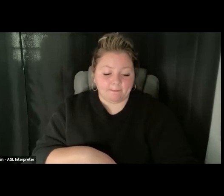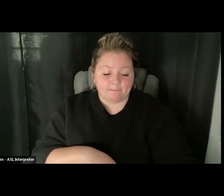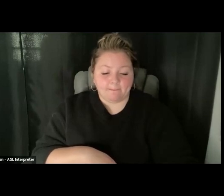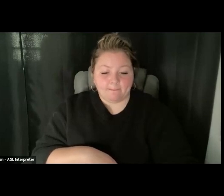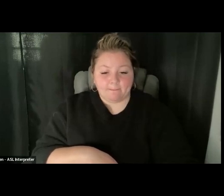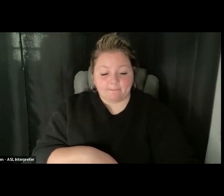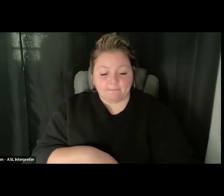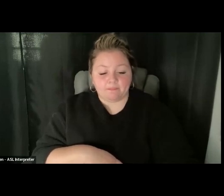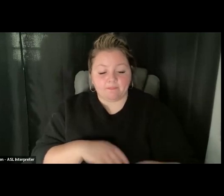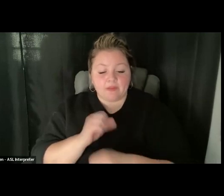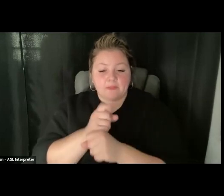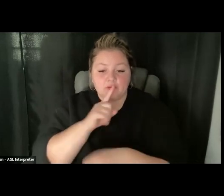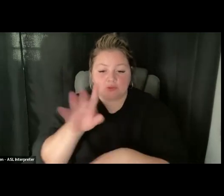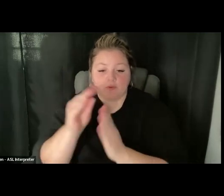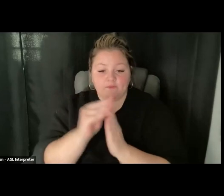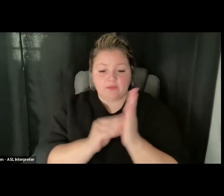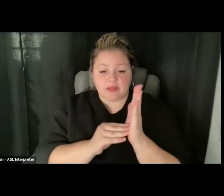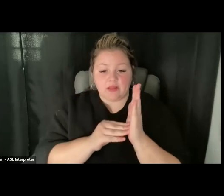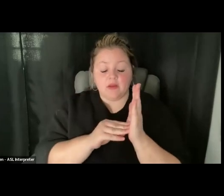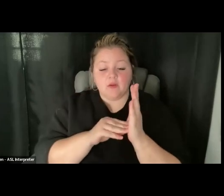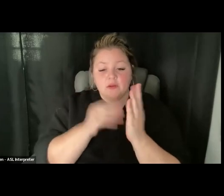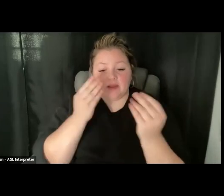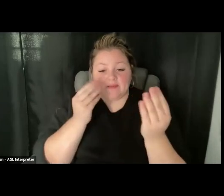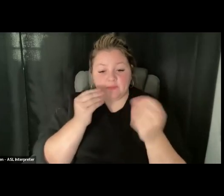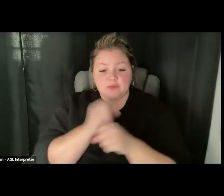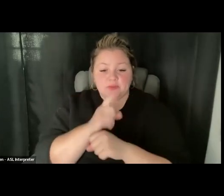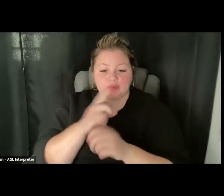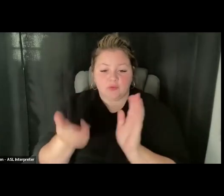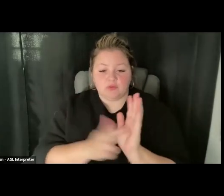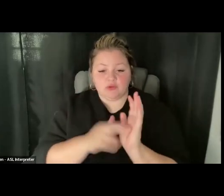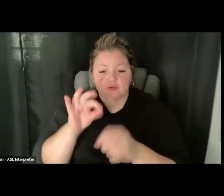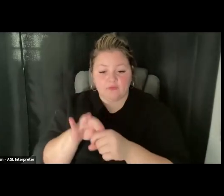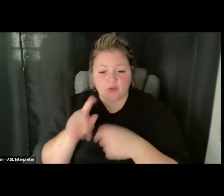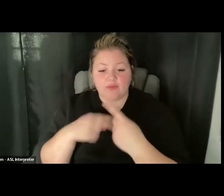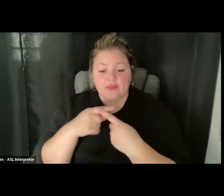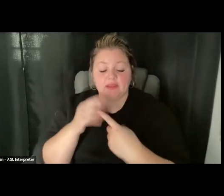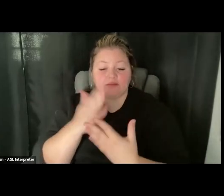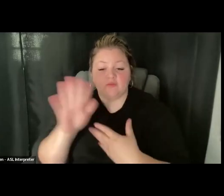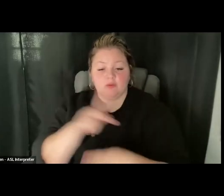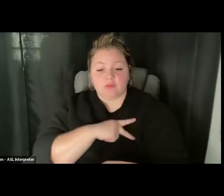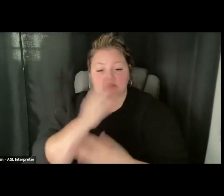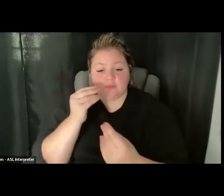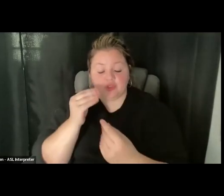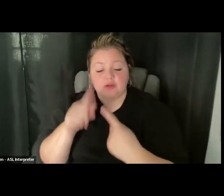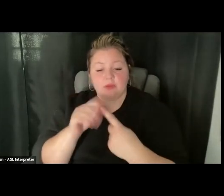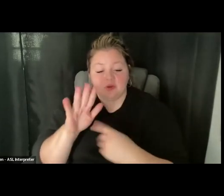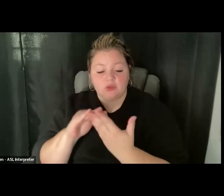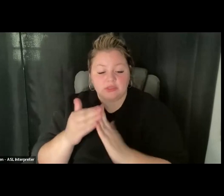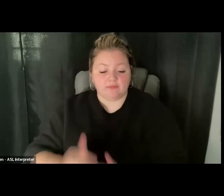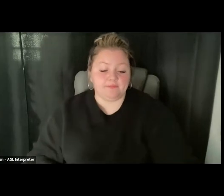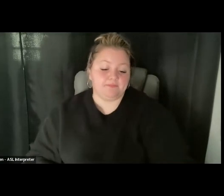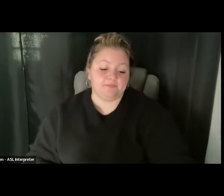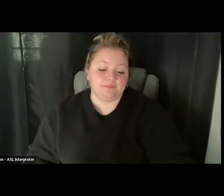vote and then fill out some personal information as to what town that you're in and